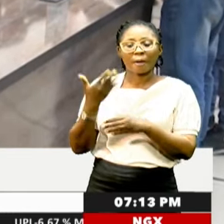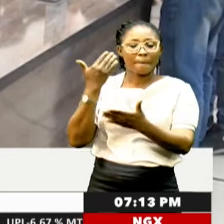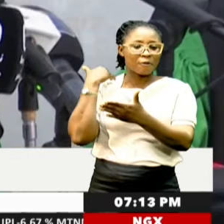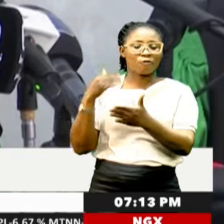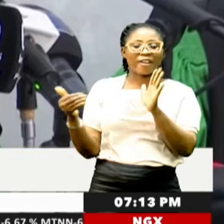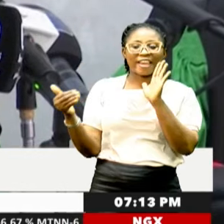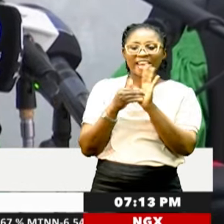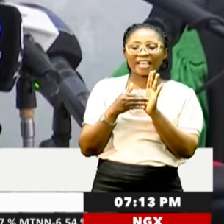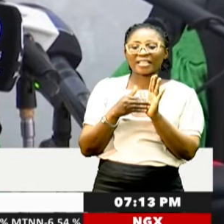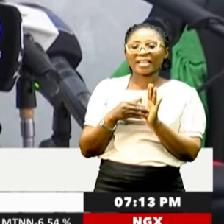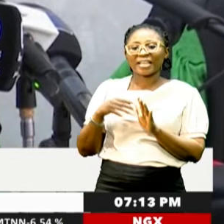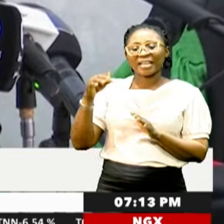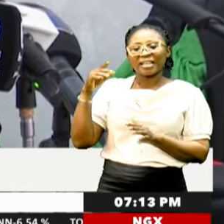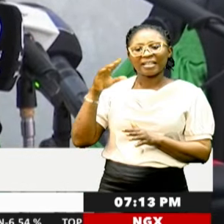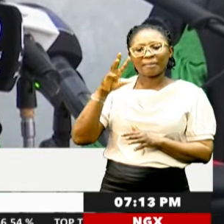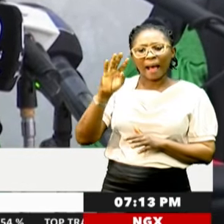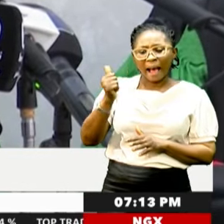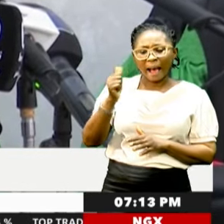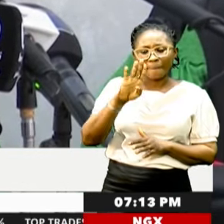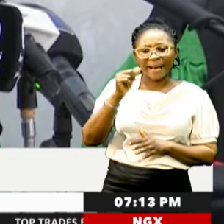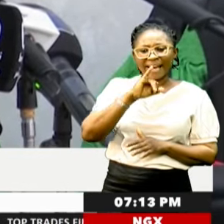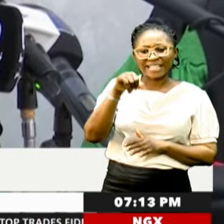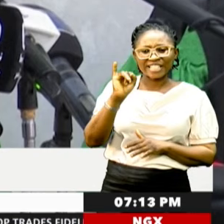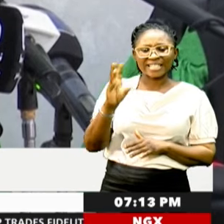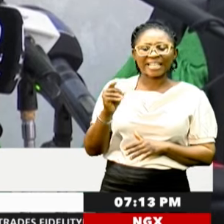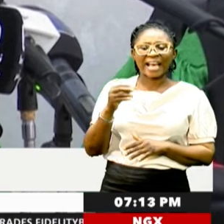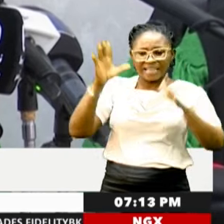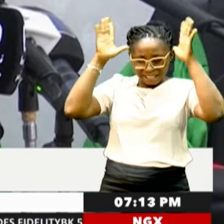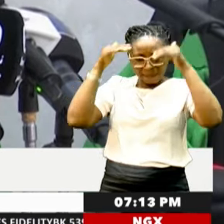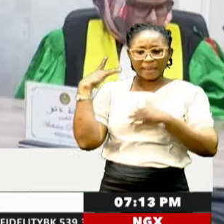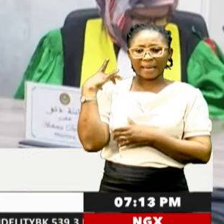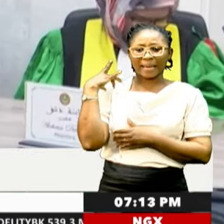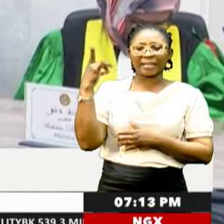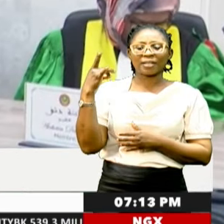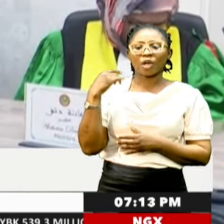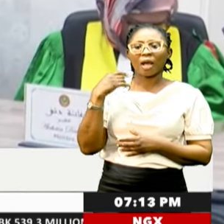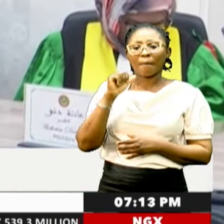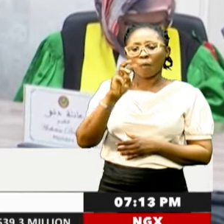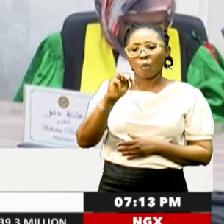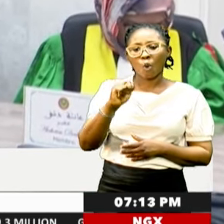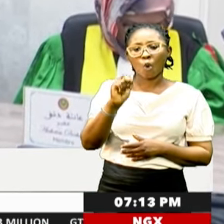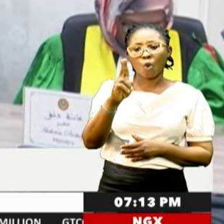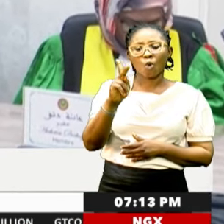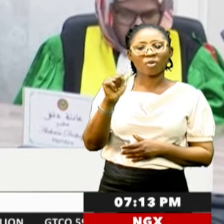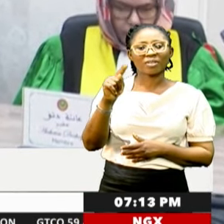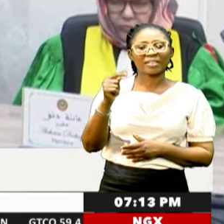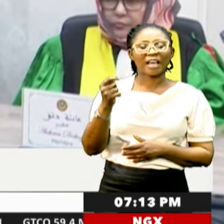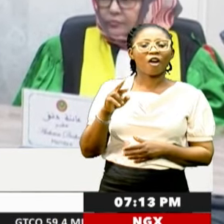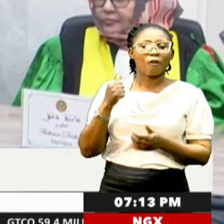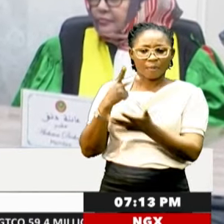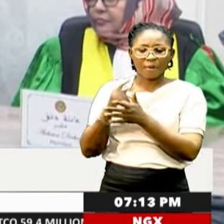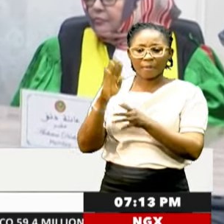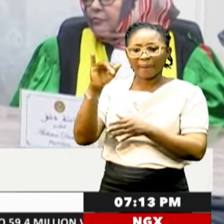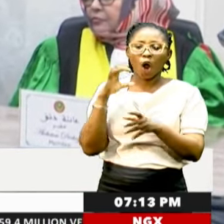opponents, Biram Dar Abaid, and the Islamist candidate, Hamadi Uldsidi Al-Mukhtar, was validated by the court.